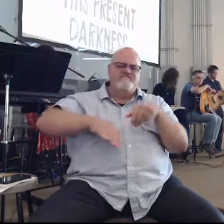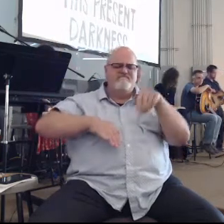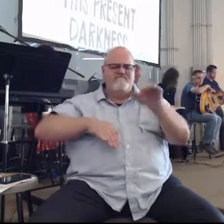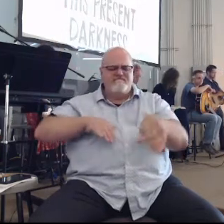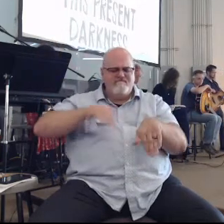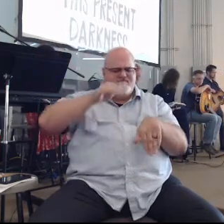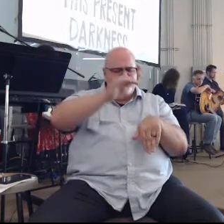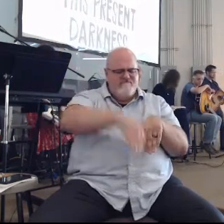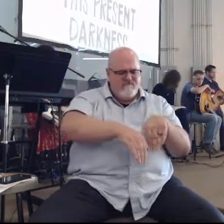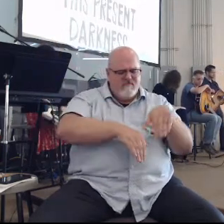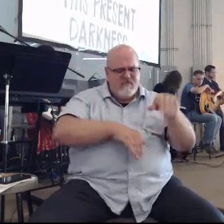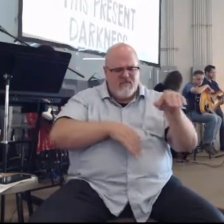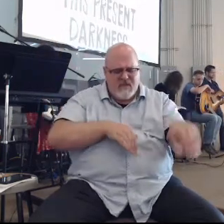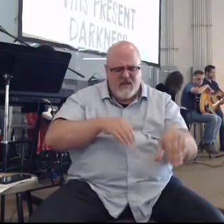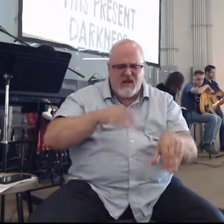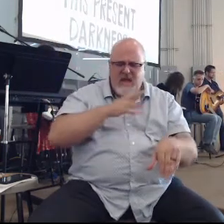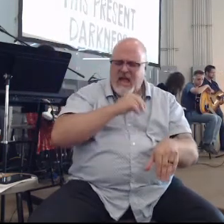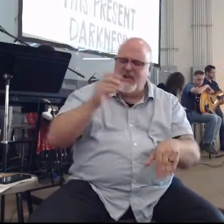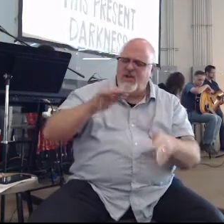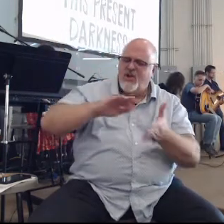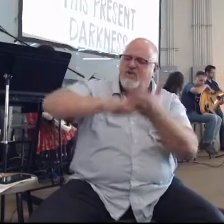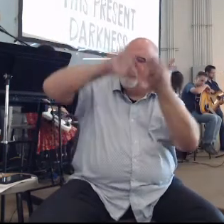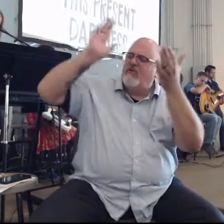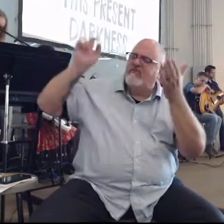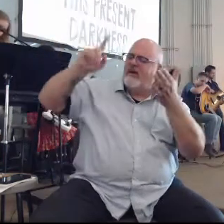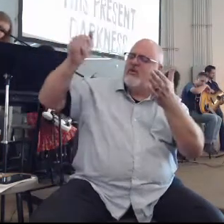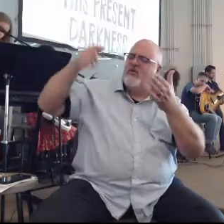And that, Lord, you would be glorified in our day.